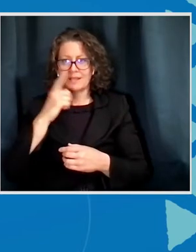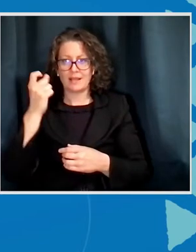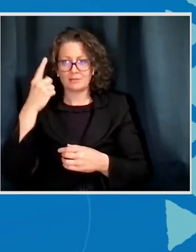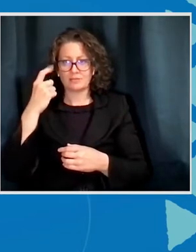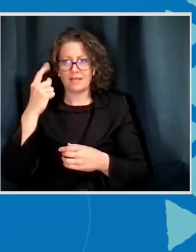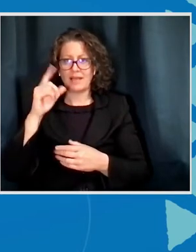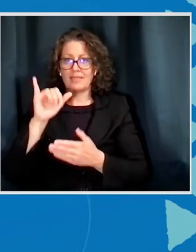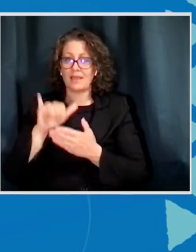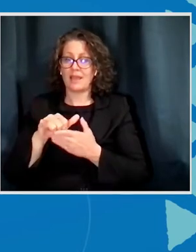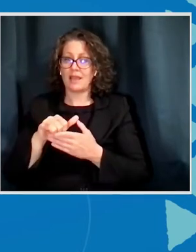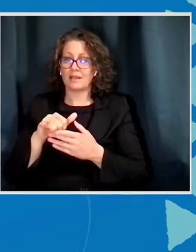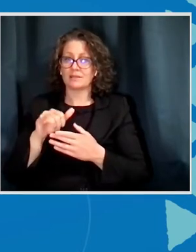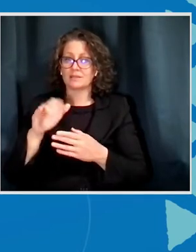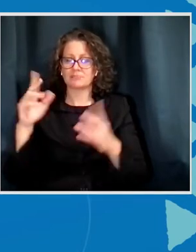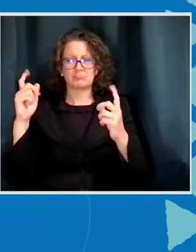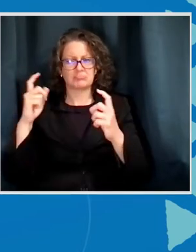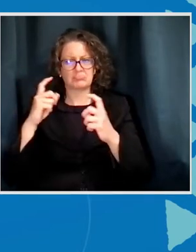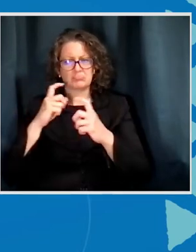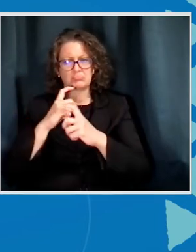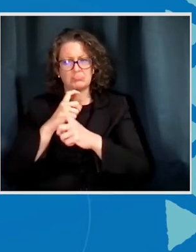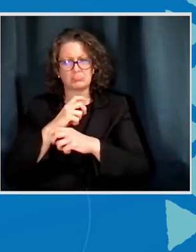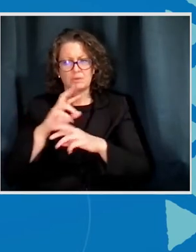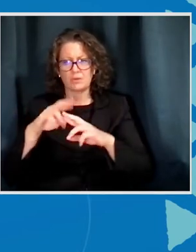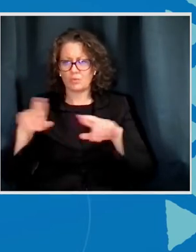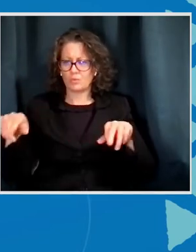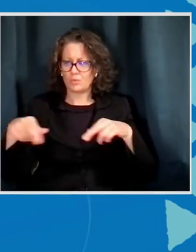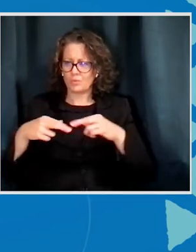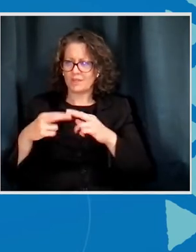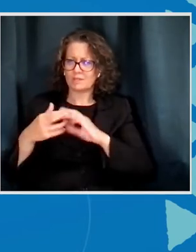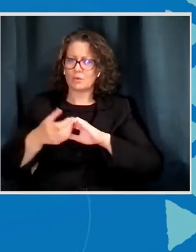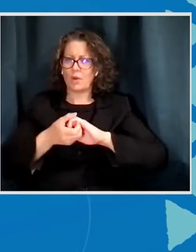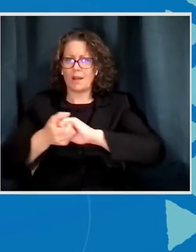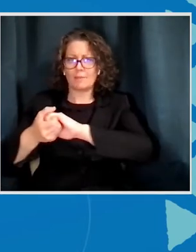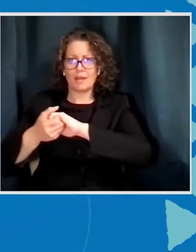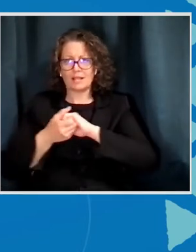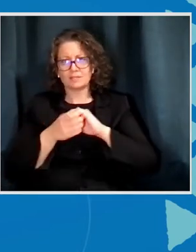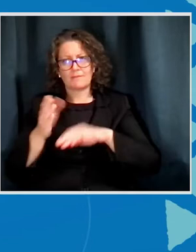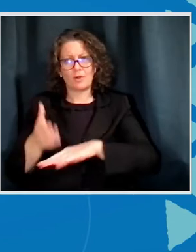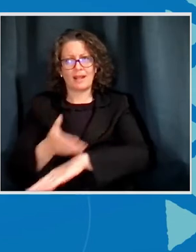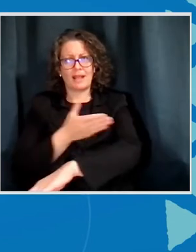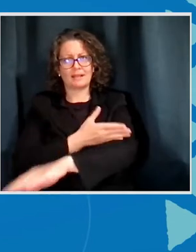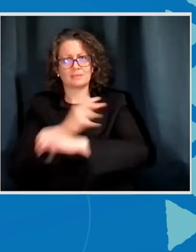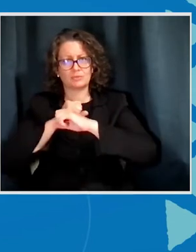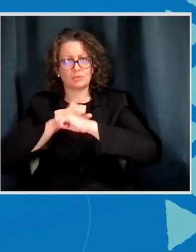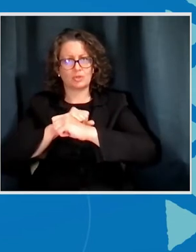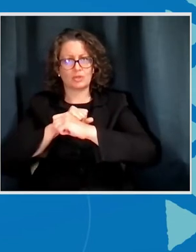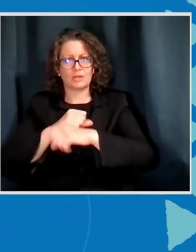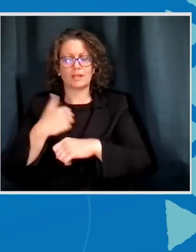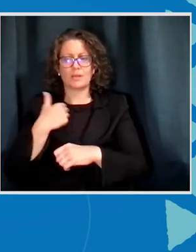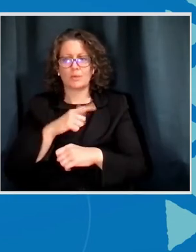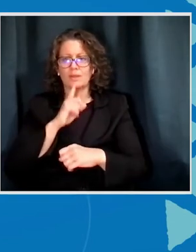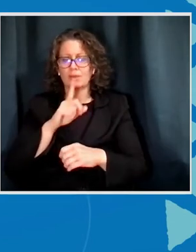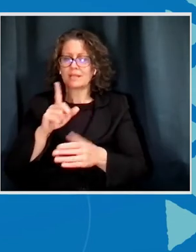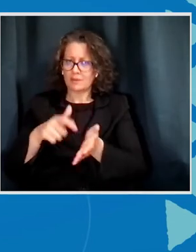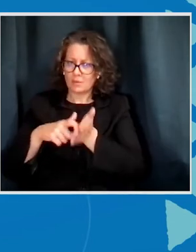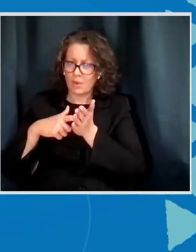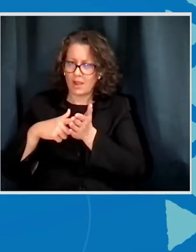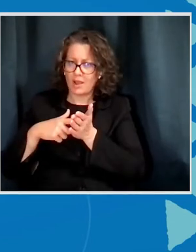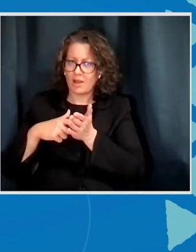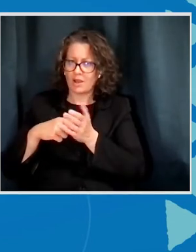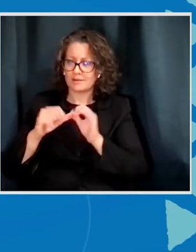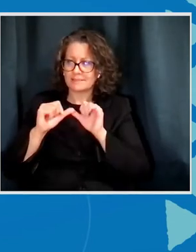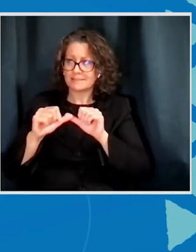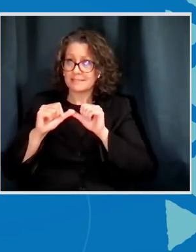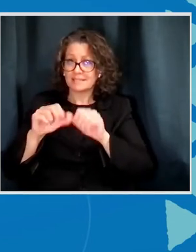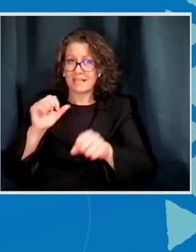quite complex regional corporations for enhancing maritime security really required consistent efforts. I